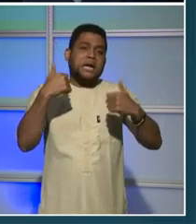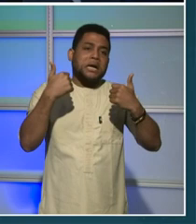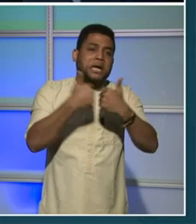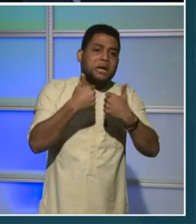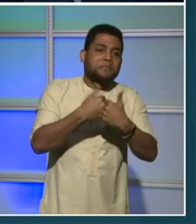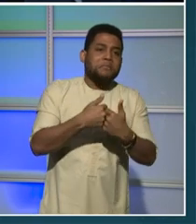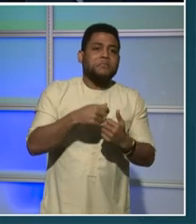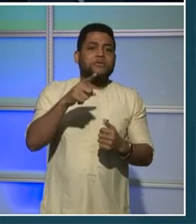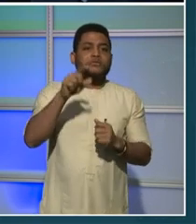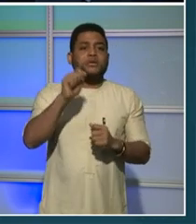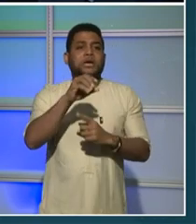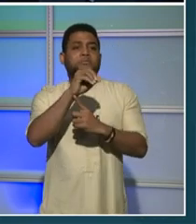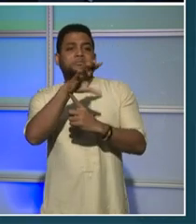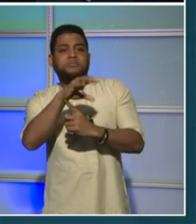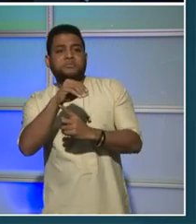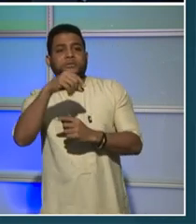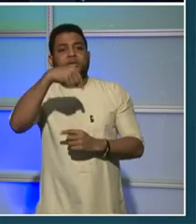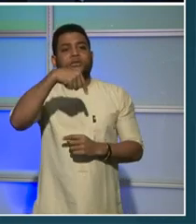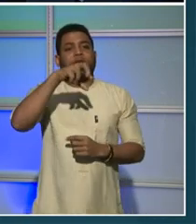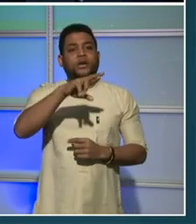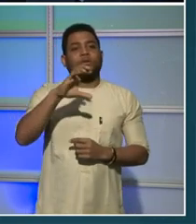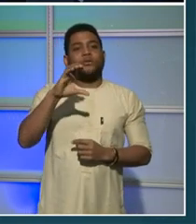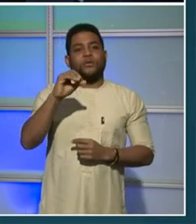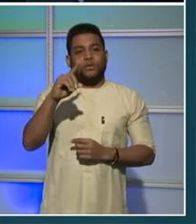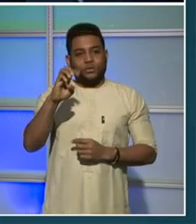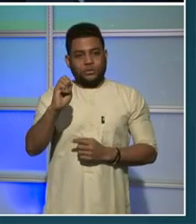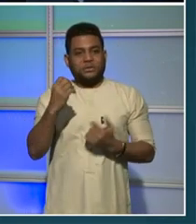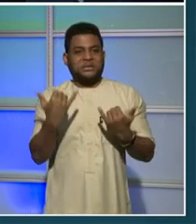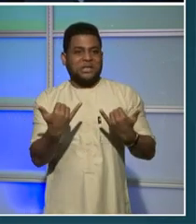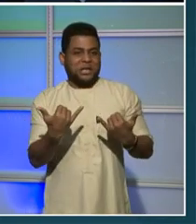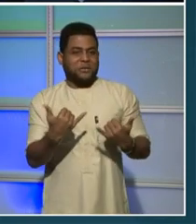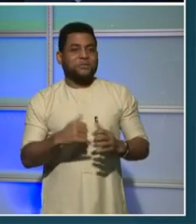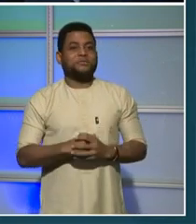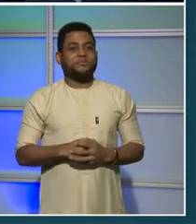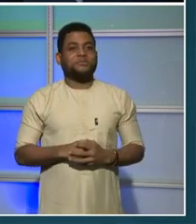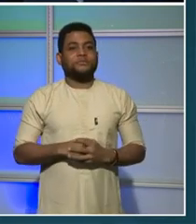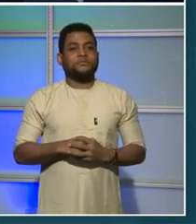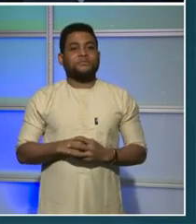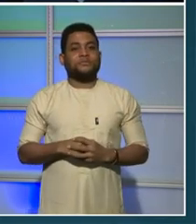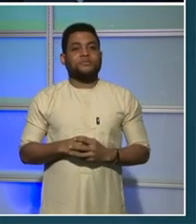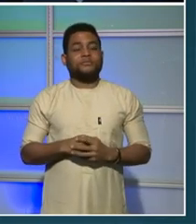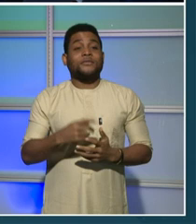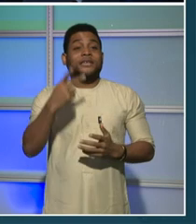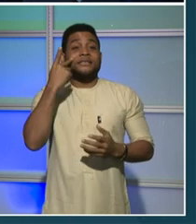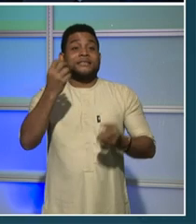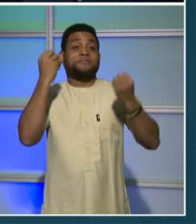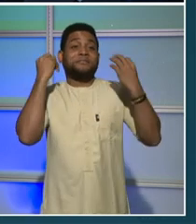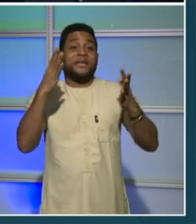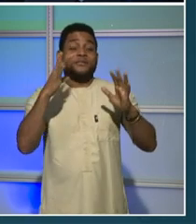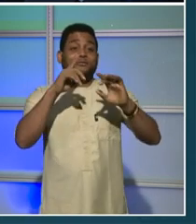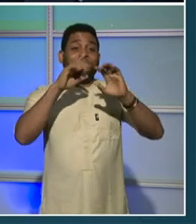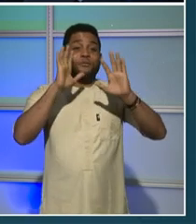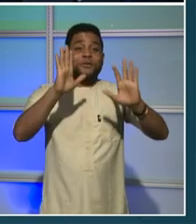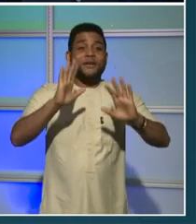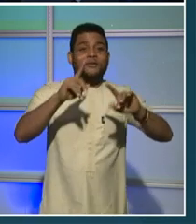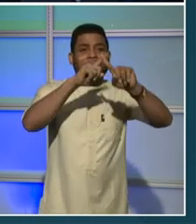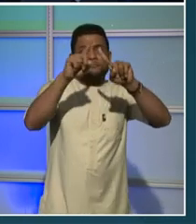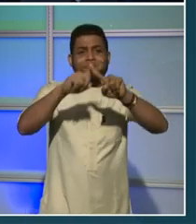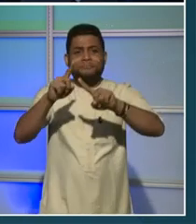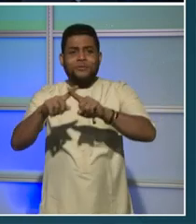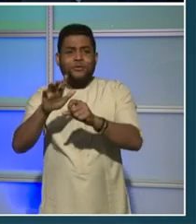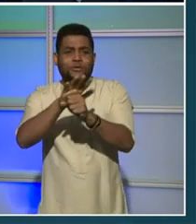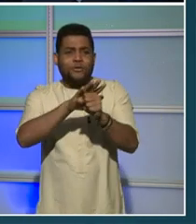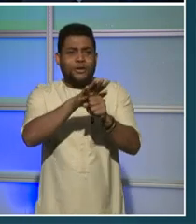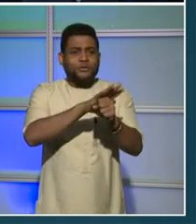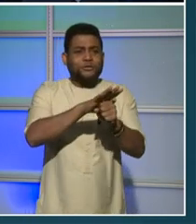code on your screen. And fantastic, we are seeing people representing all eight wards in tonight's game. I know a lot of you will be joining in here